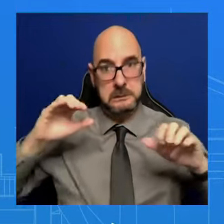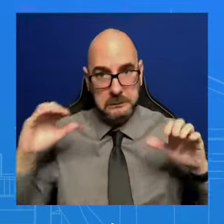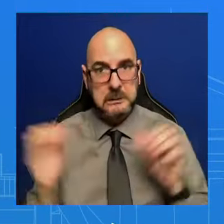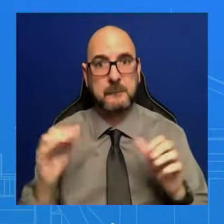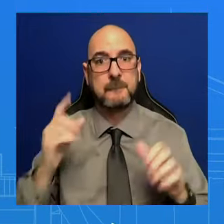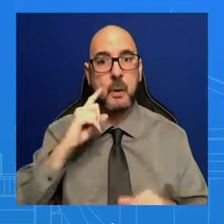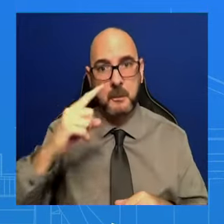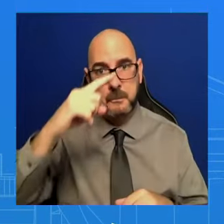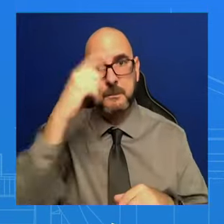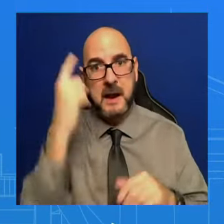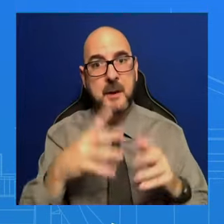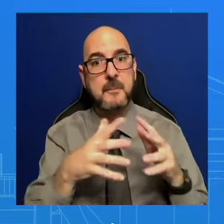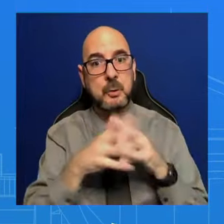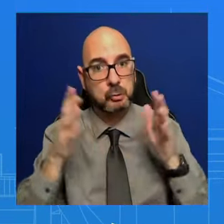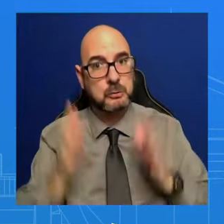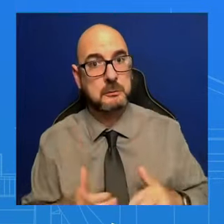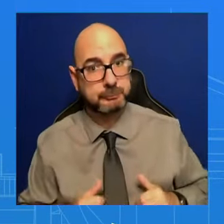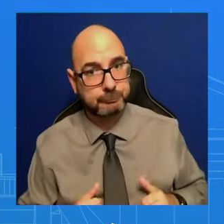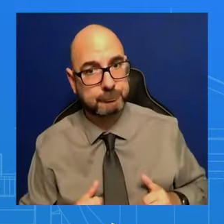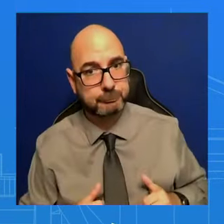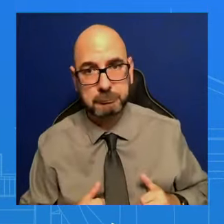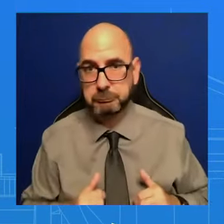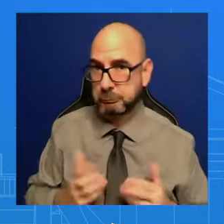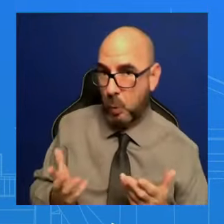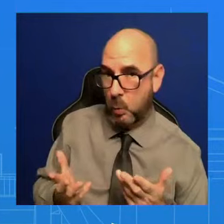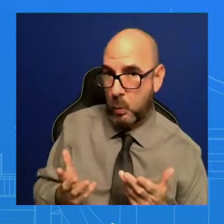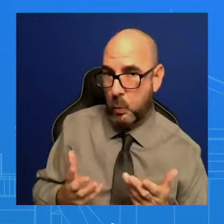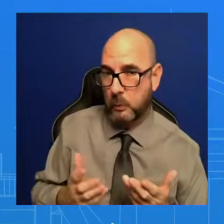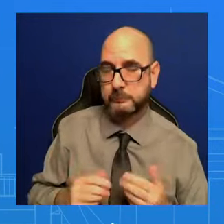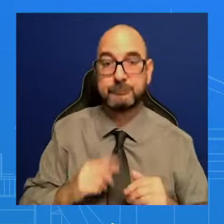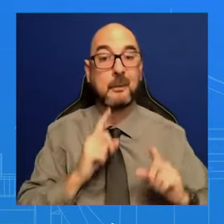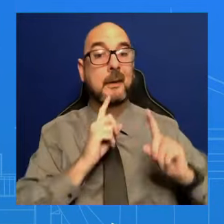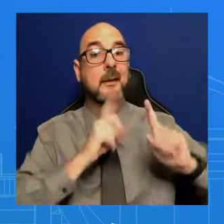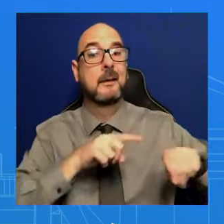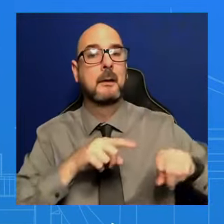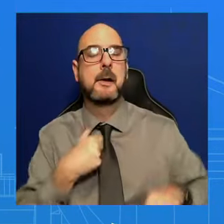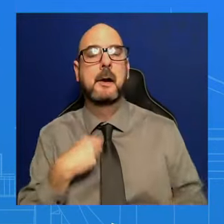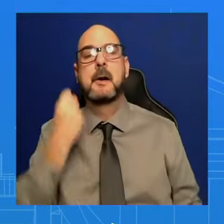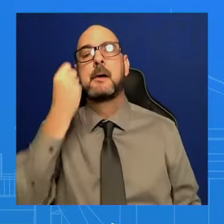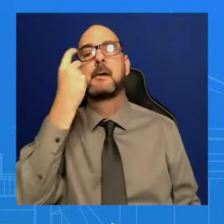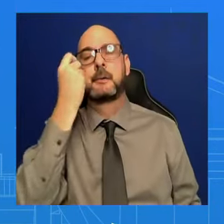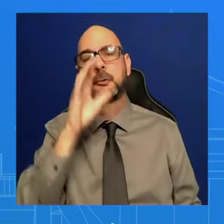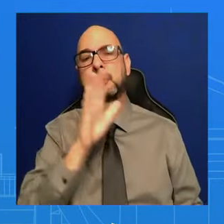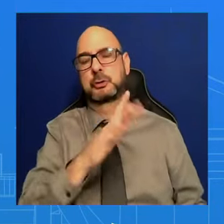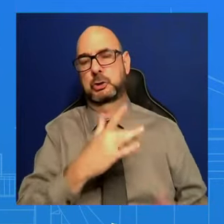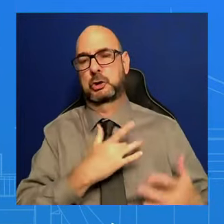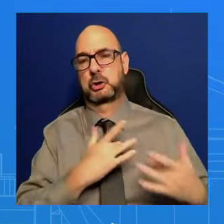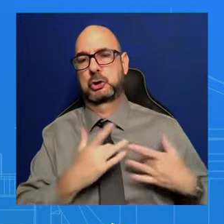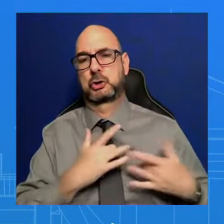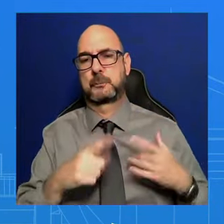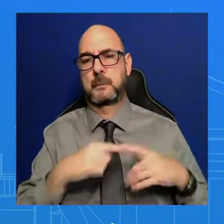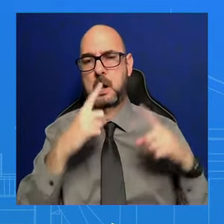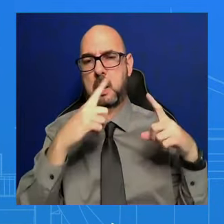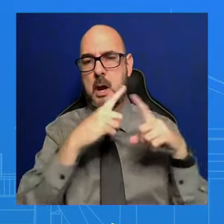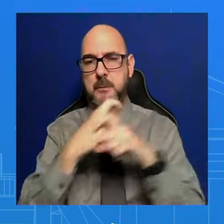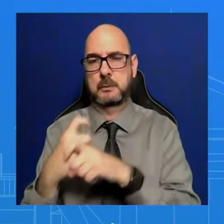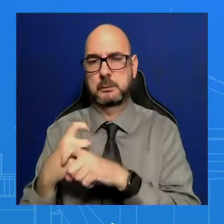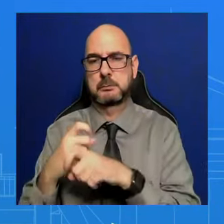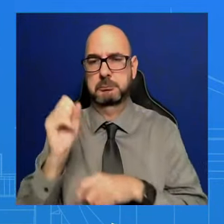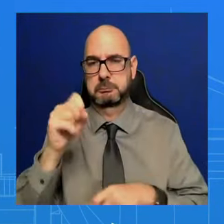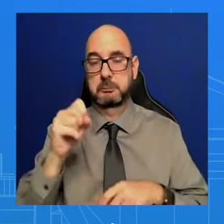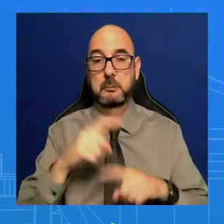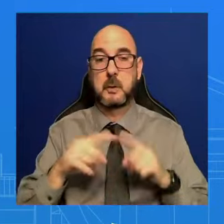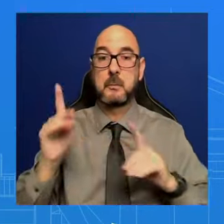it's complicated, right, in the sense of what the American people have gone through the last three years. We came in, there was a